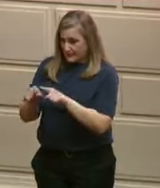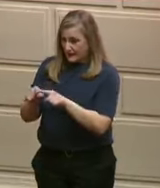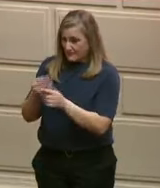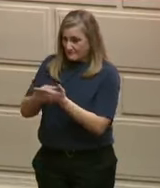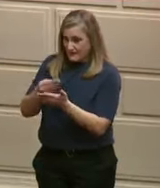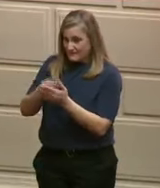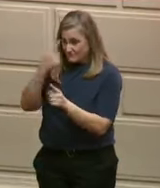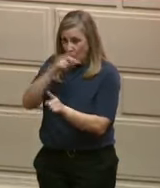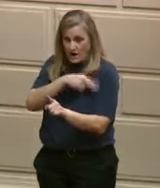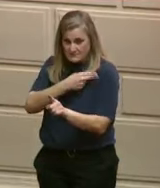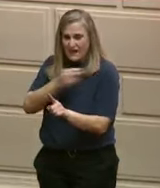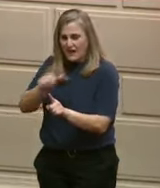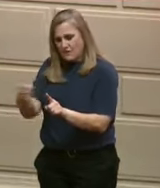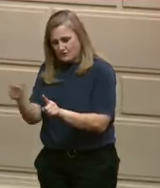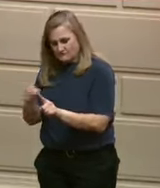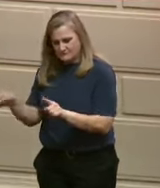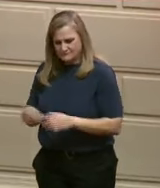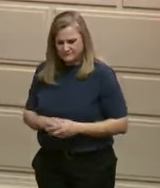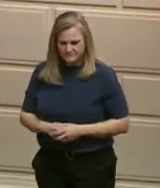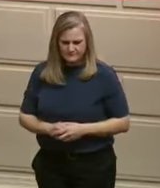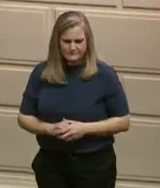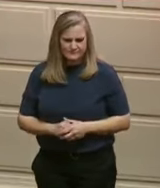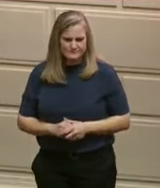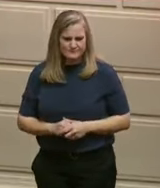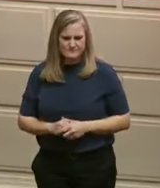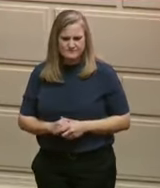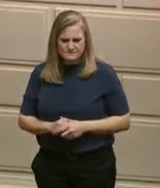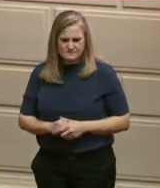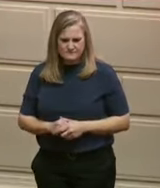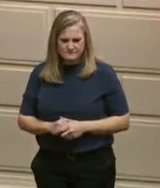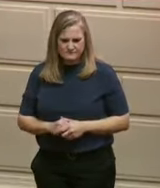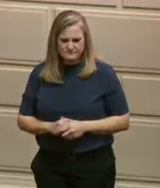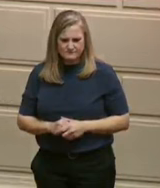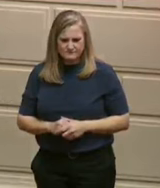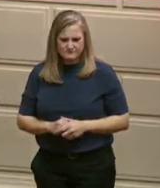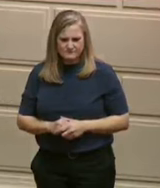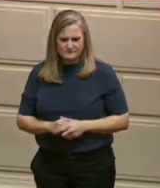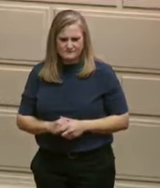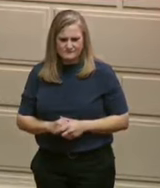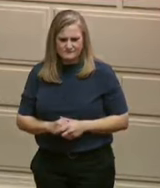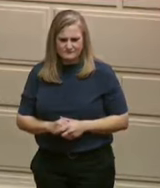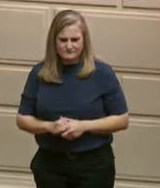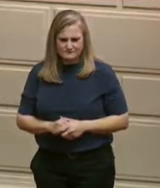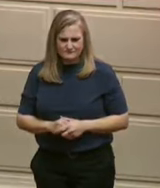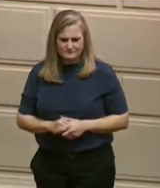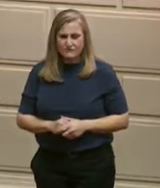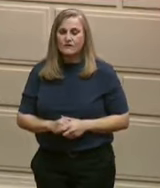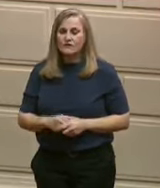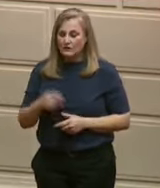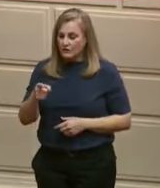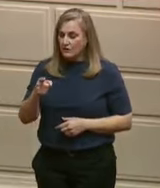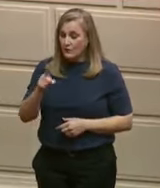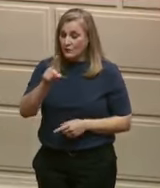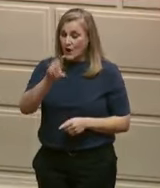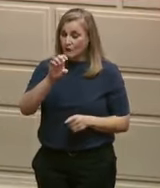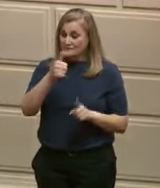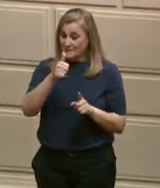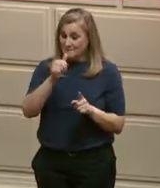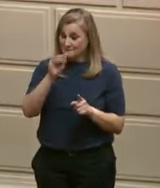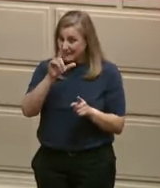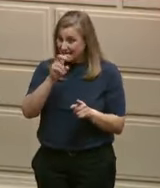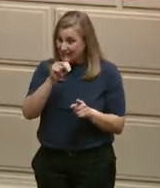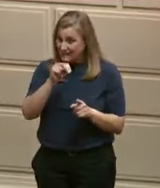$110 million in new Medicaid funding to our state hospitals. The budget I'll propose this year